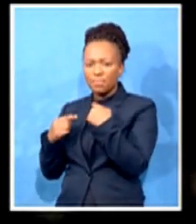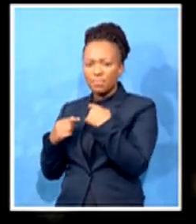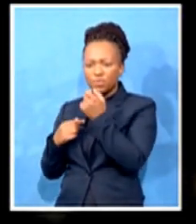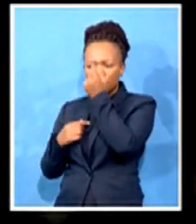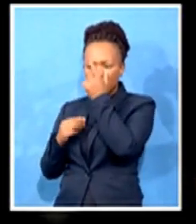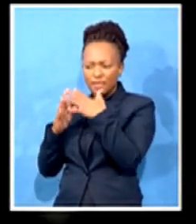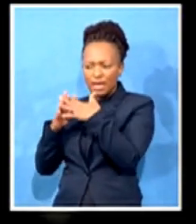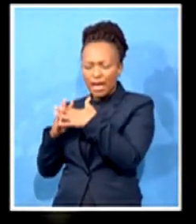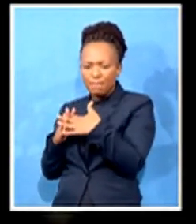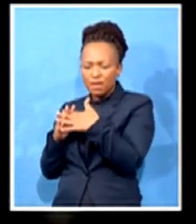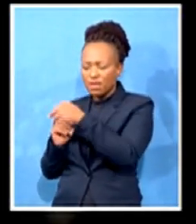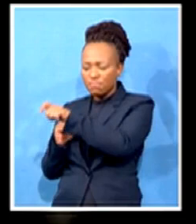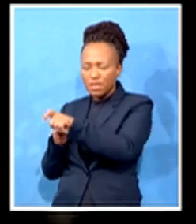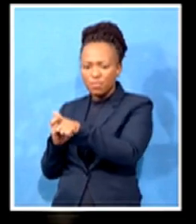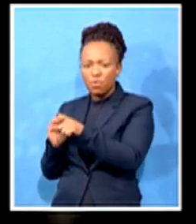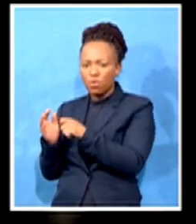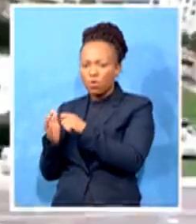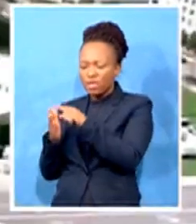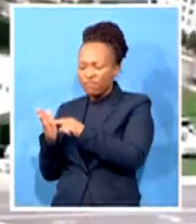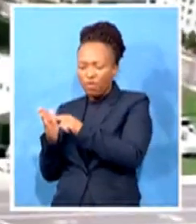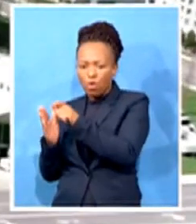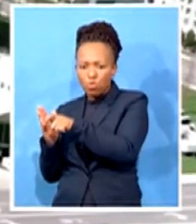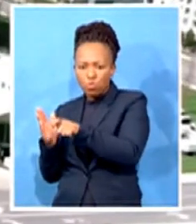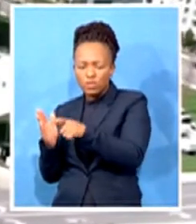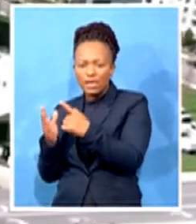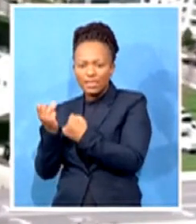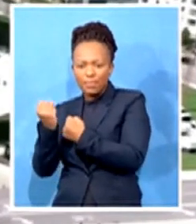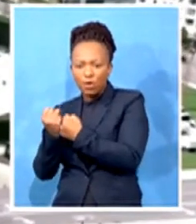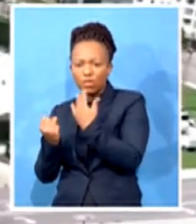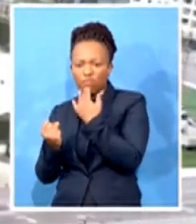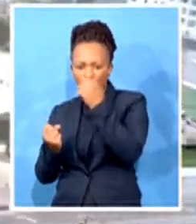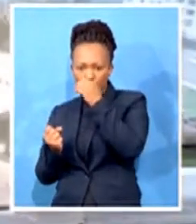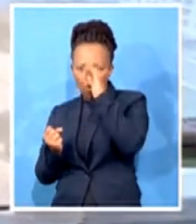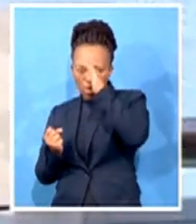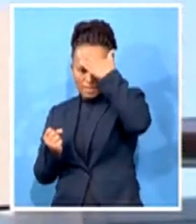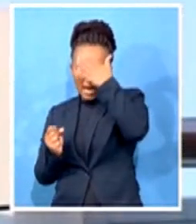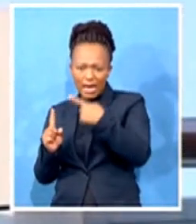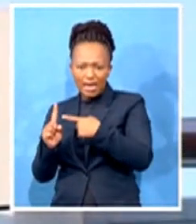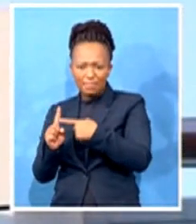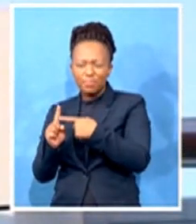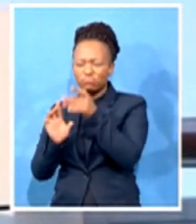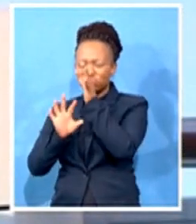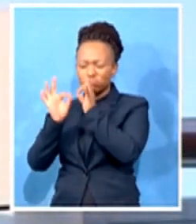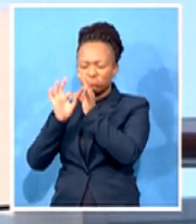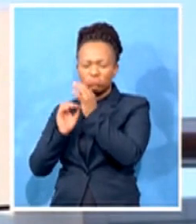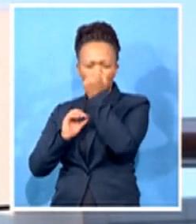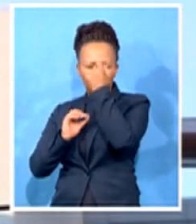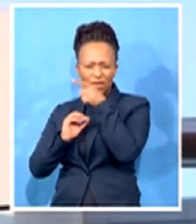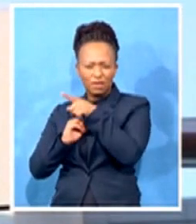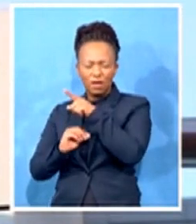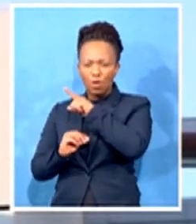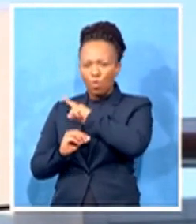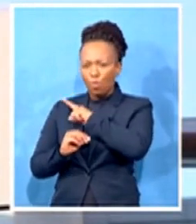Donald Trump supporters. And help us understand why masks, the